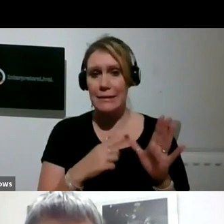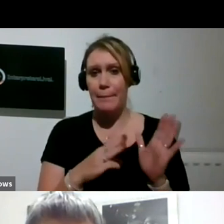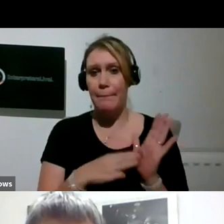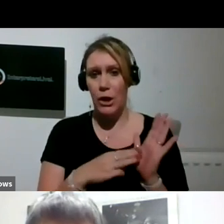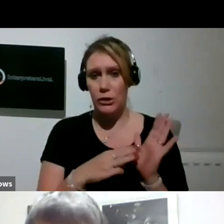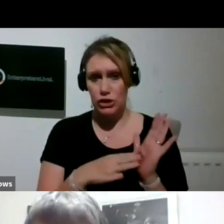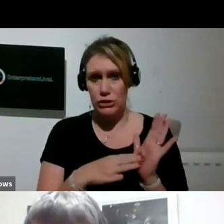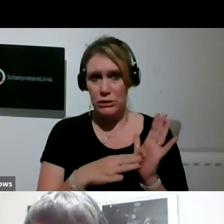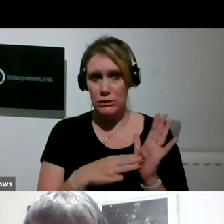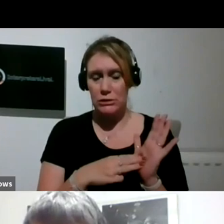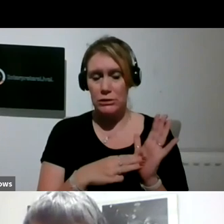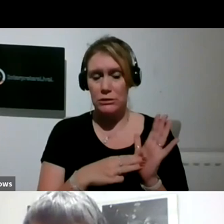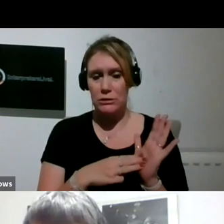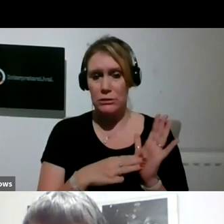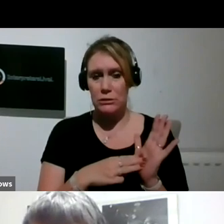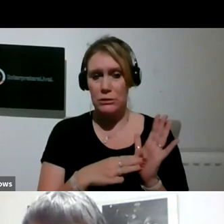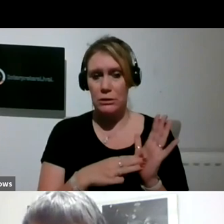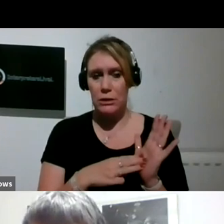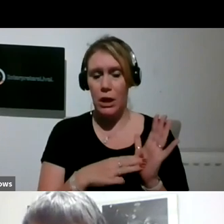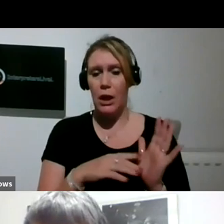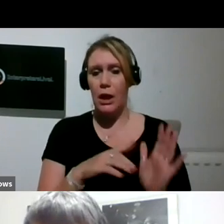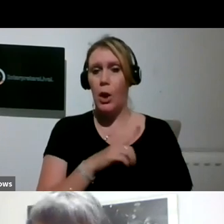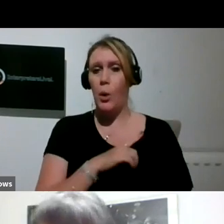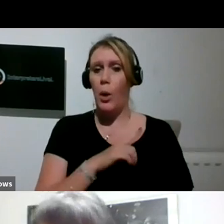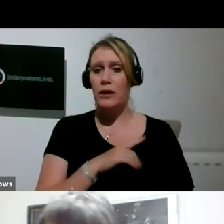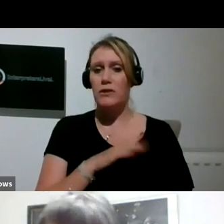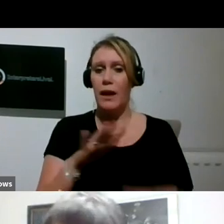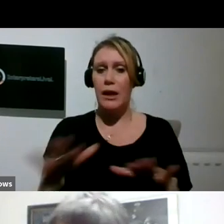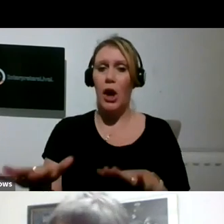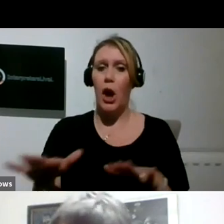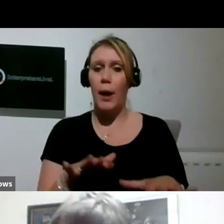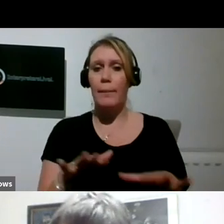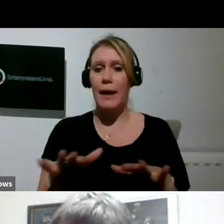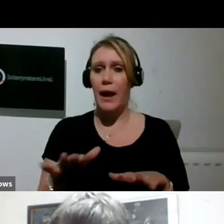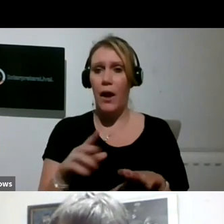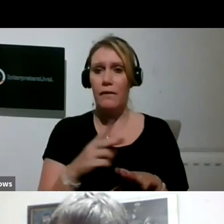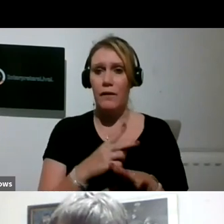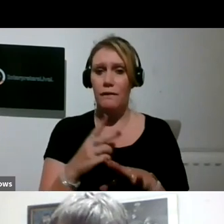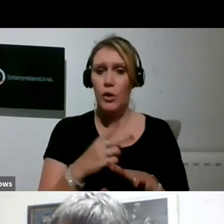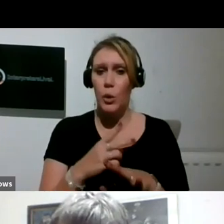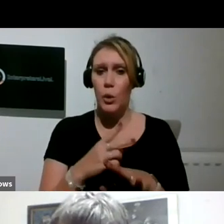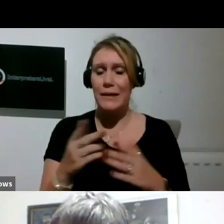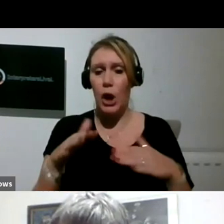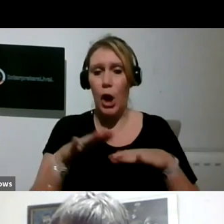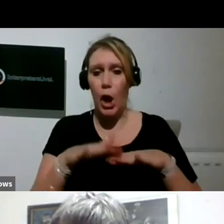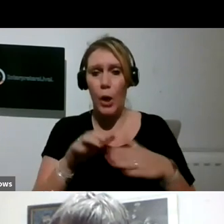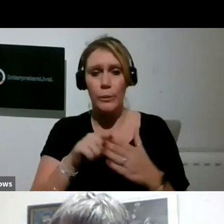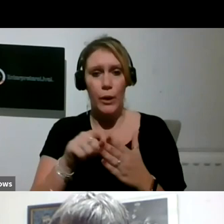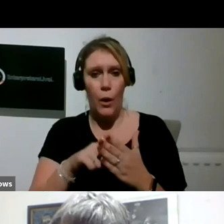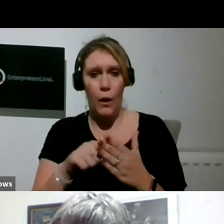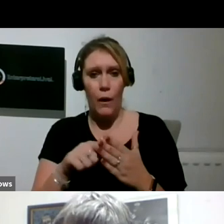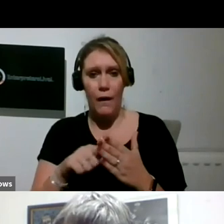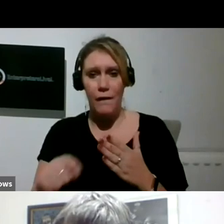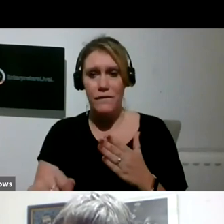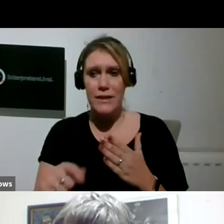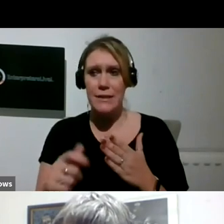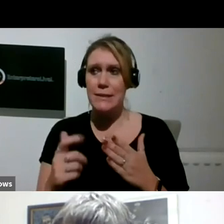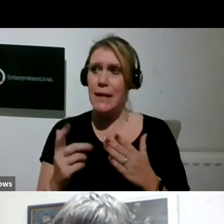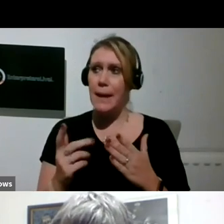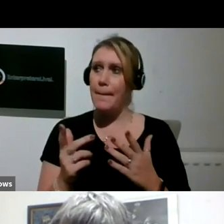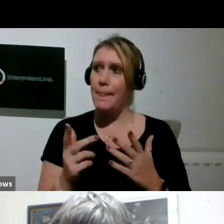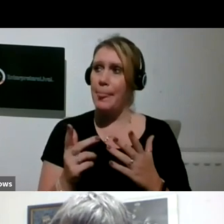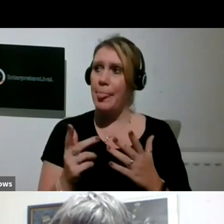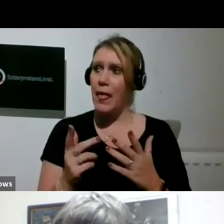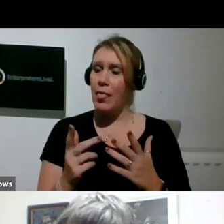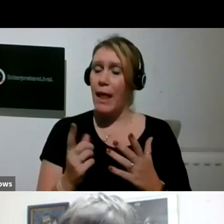to pay tribute to Alison, because she very calmly, over a couple of weeks, closed the office down in such a way that I